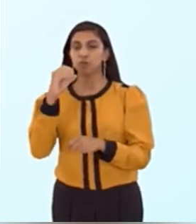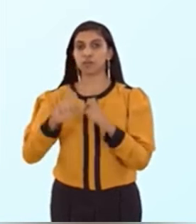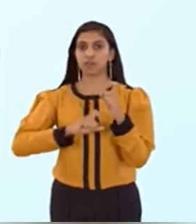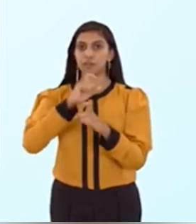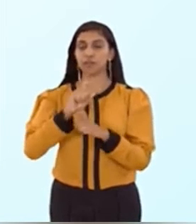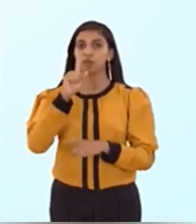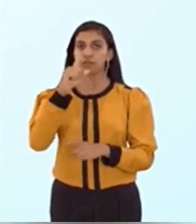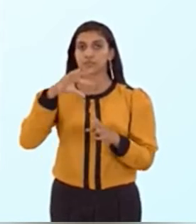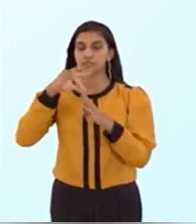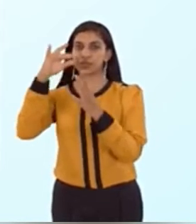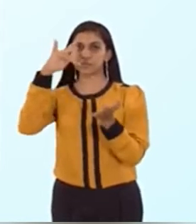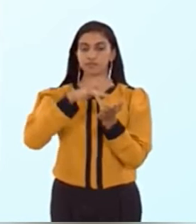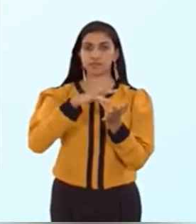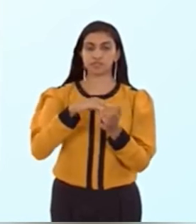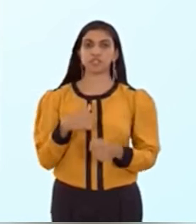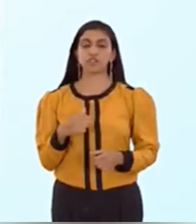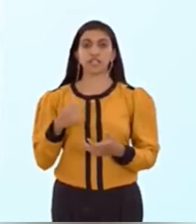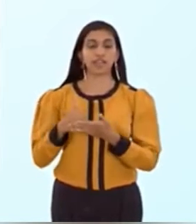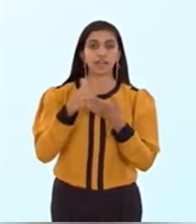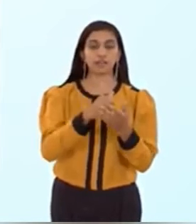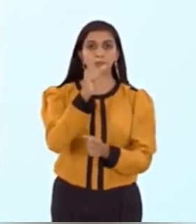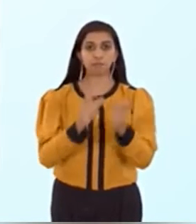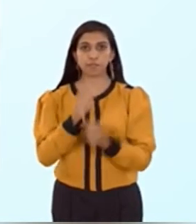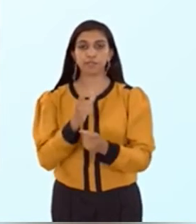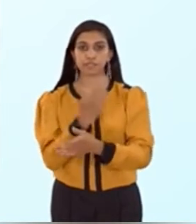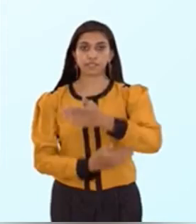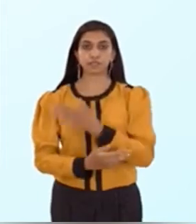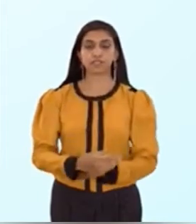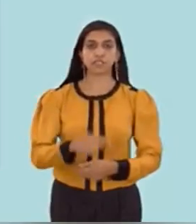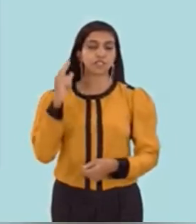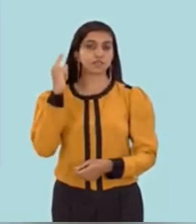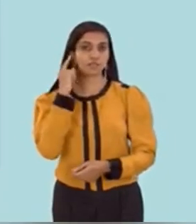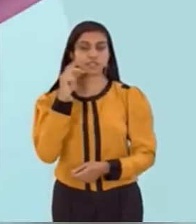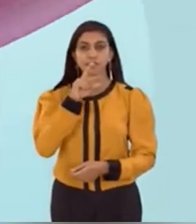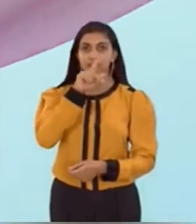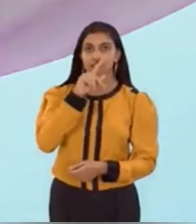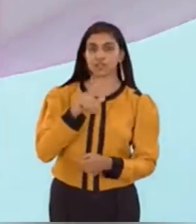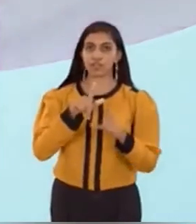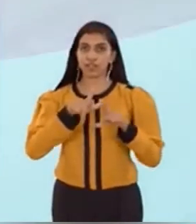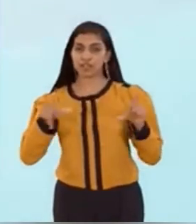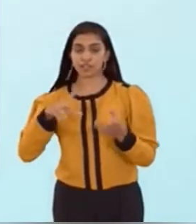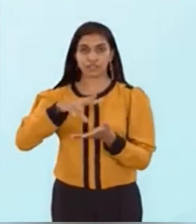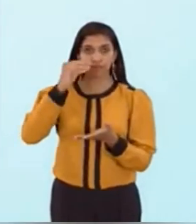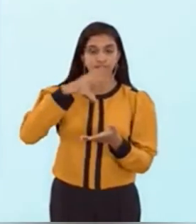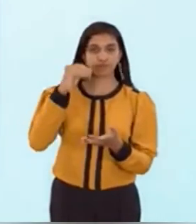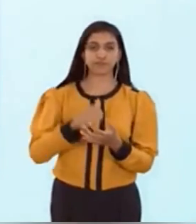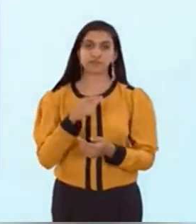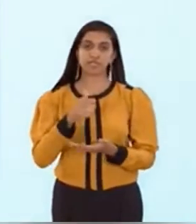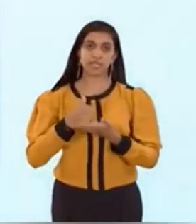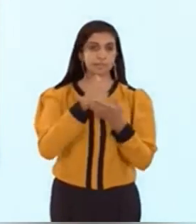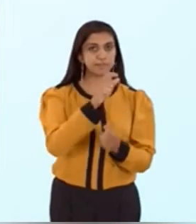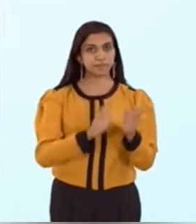with people who have disorders and disabilities of speech, hearing, learning, and language. In the past, we have had some